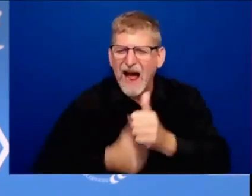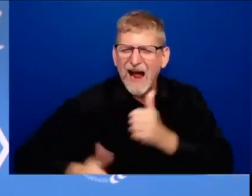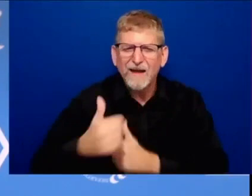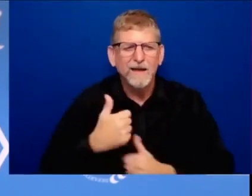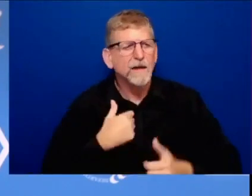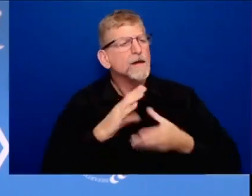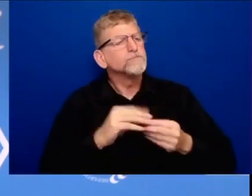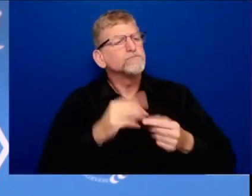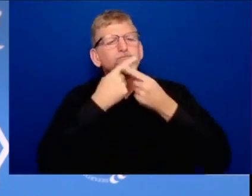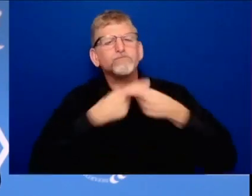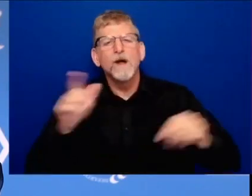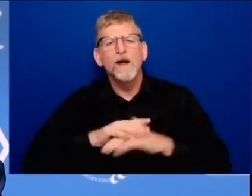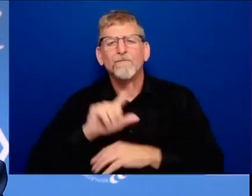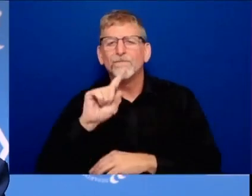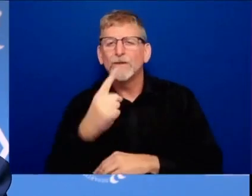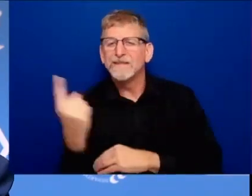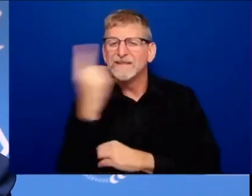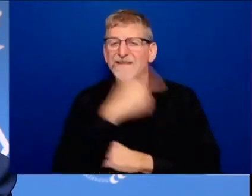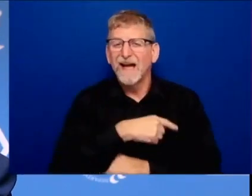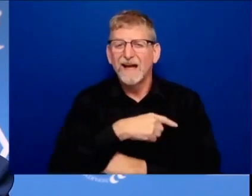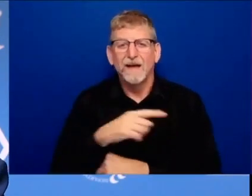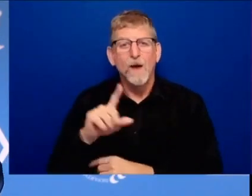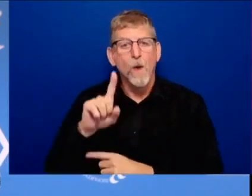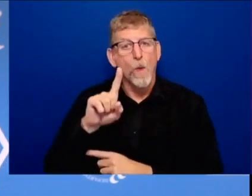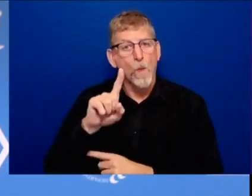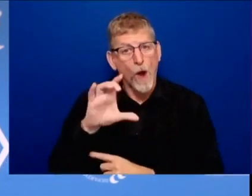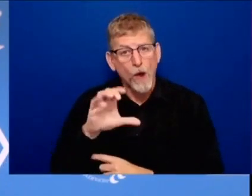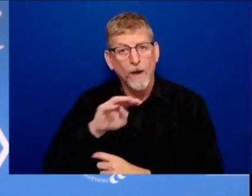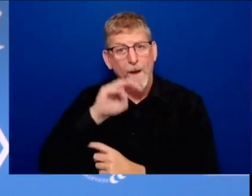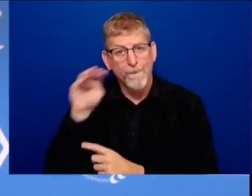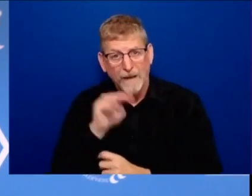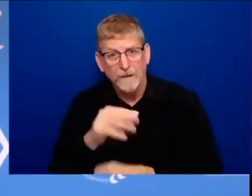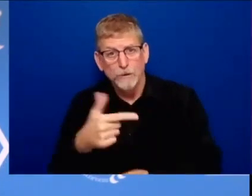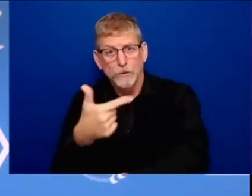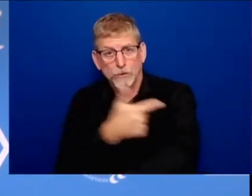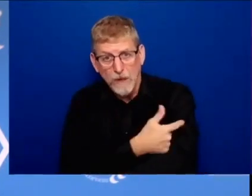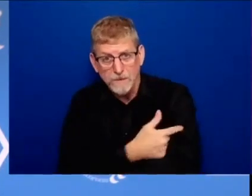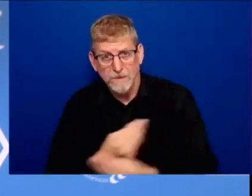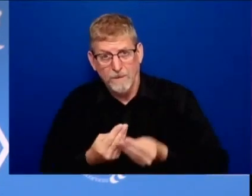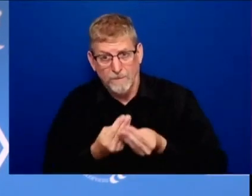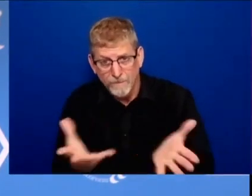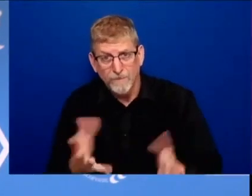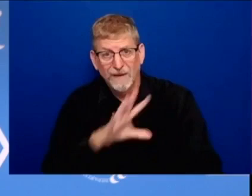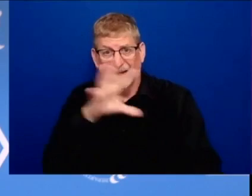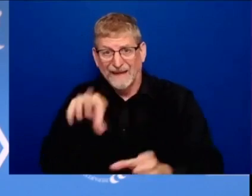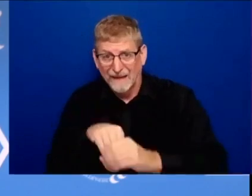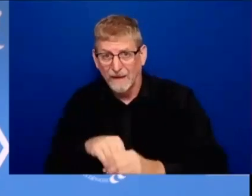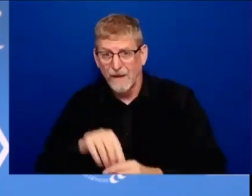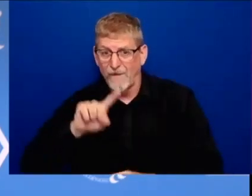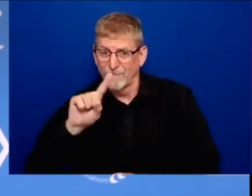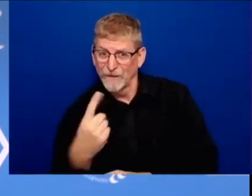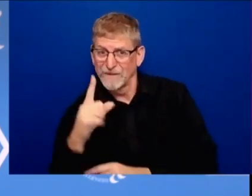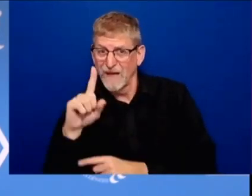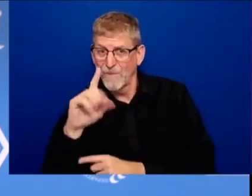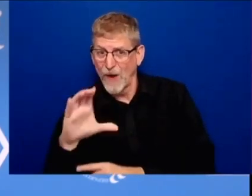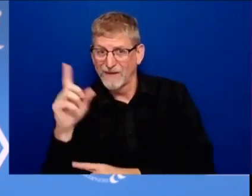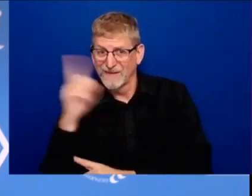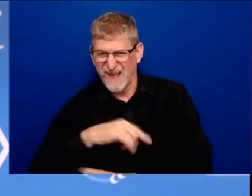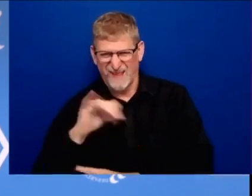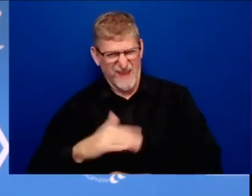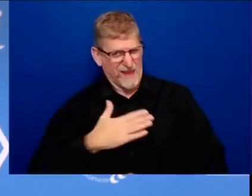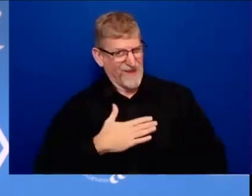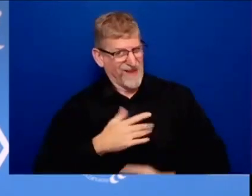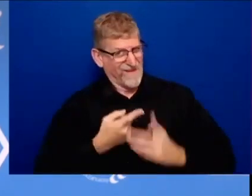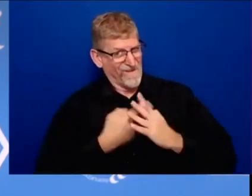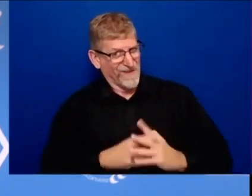hundred million shots in the first hundred days of our term i believe we'll not only reach that but we'll break